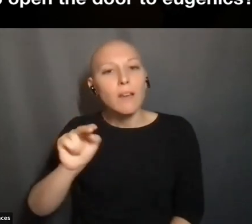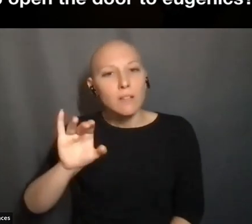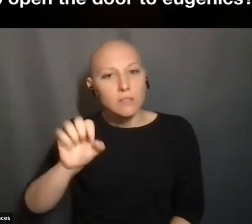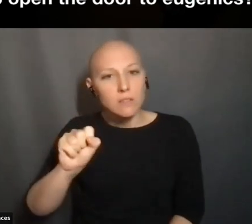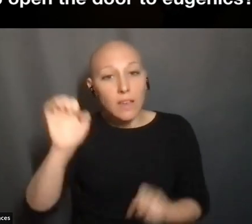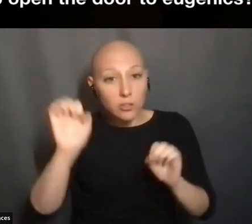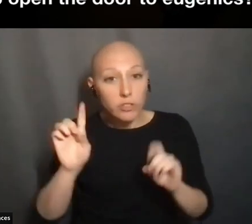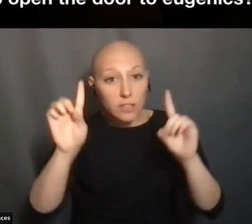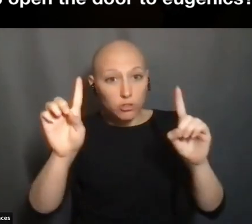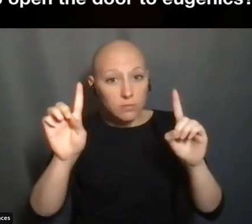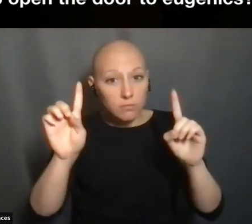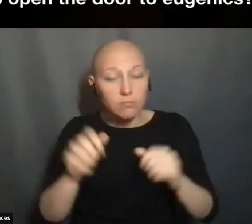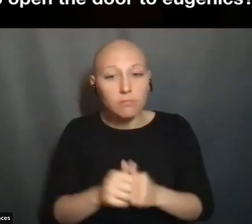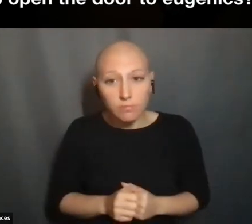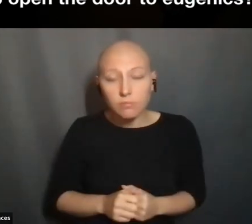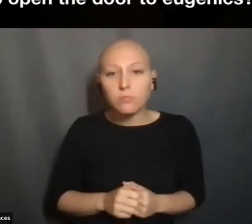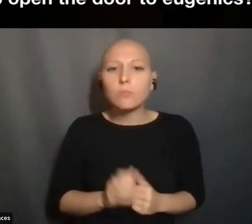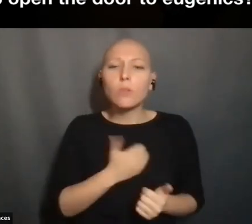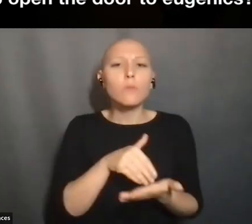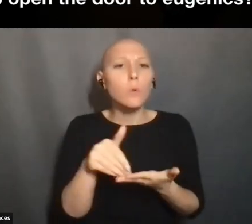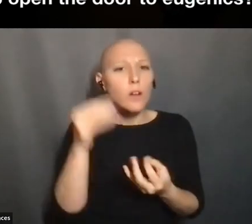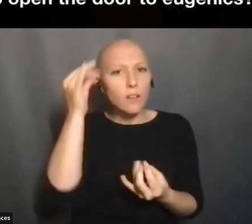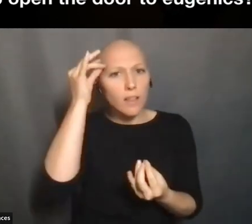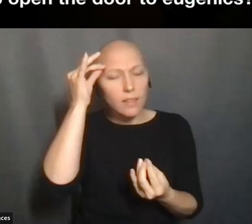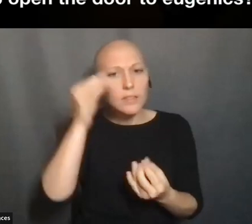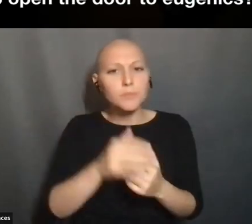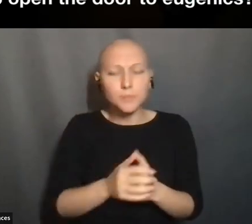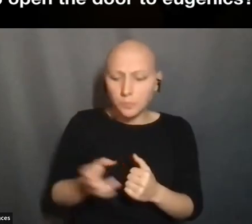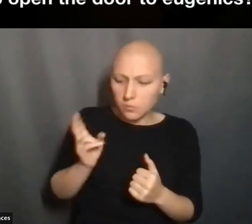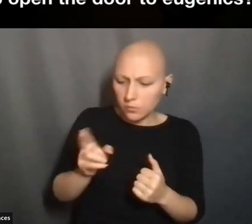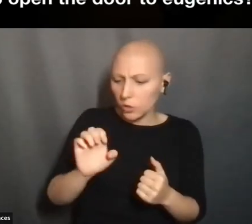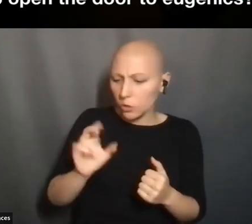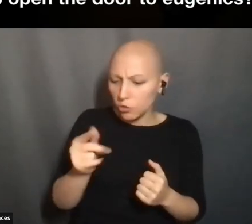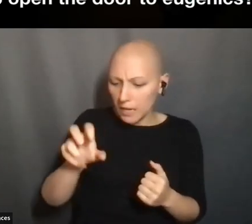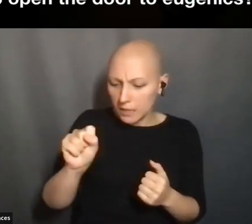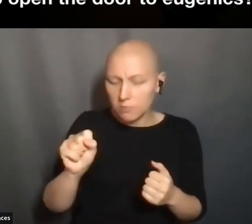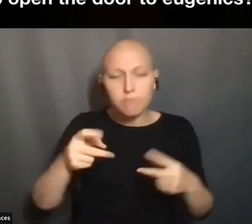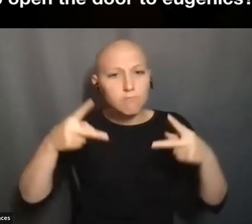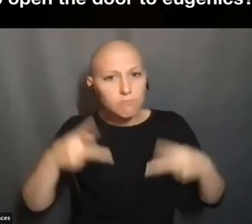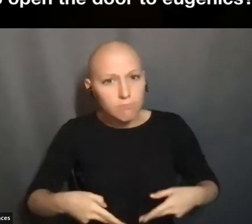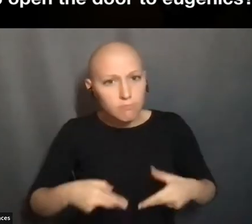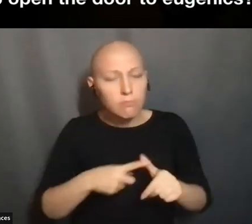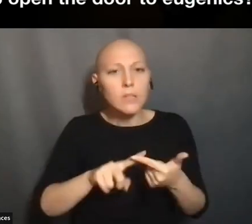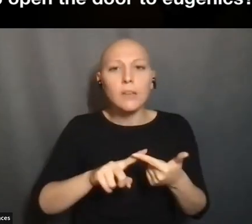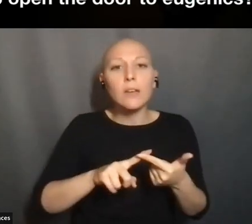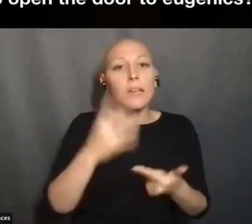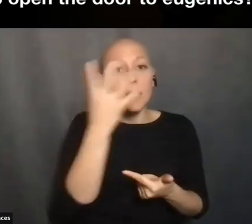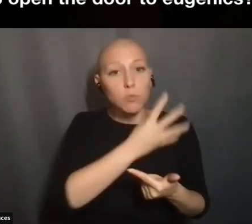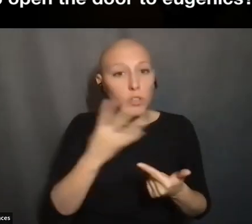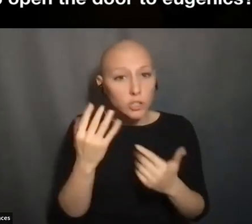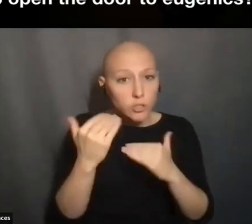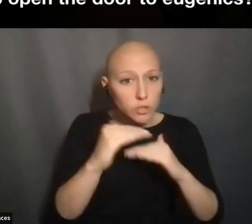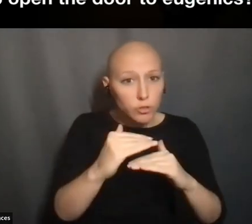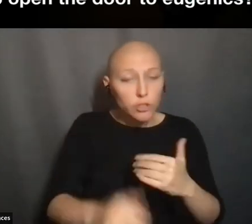EUGENICS, WE THINK ABOUT EUGENICS, STERILIZATION, IMMIGRATION RESTRICTION, RESTRICTIONS ON